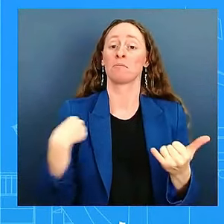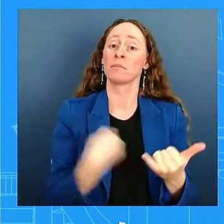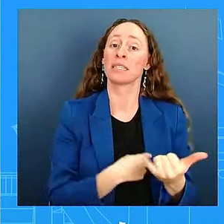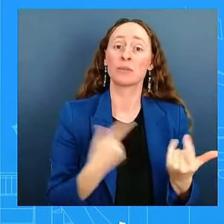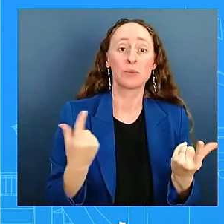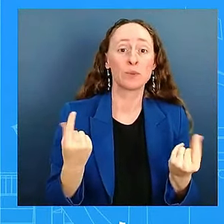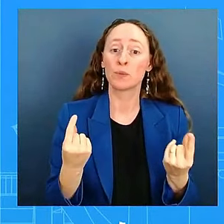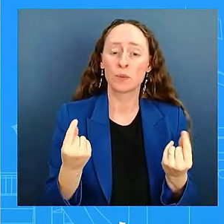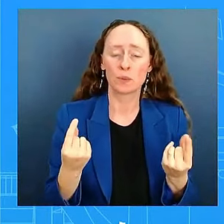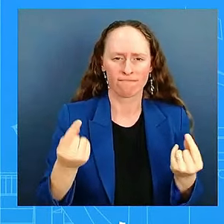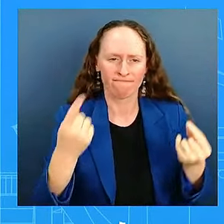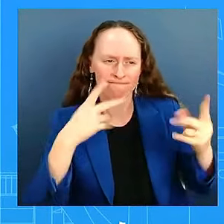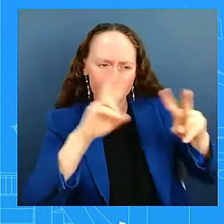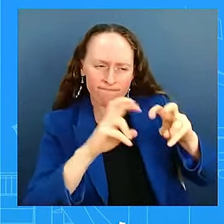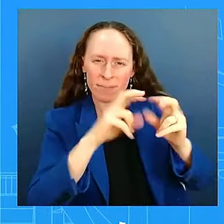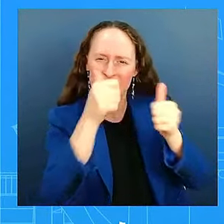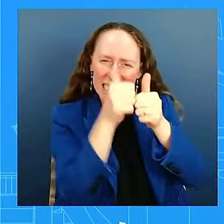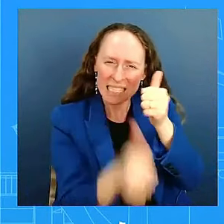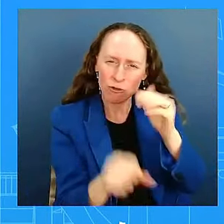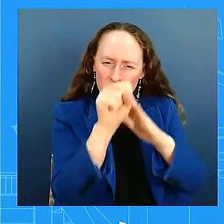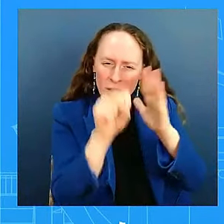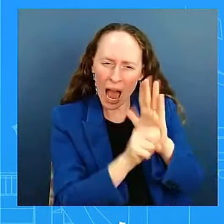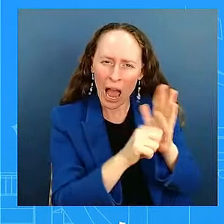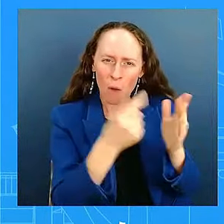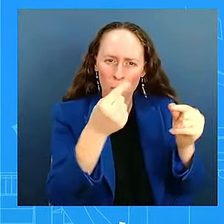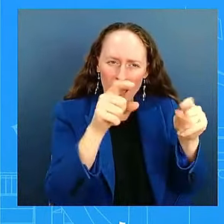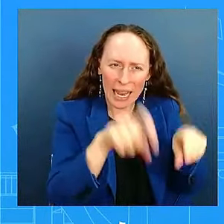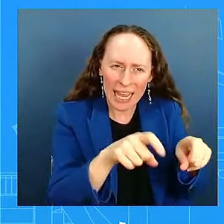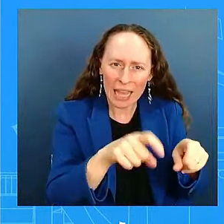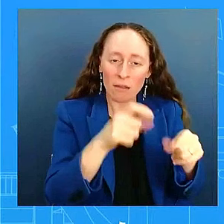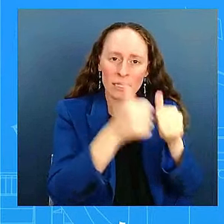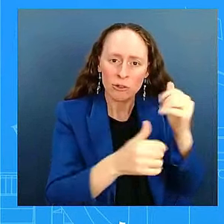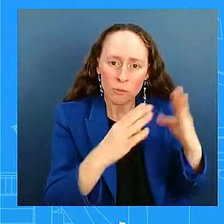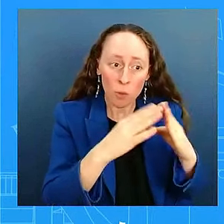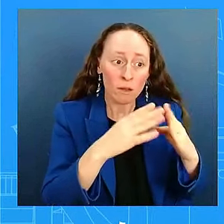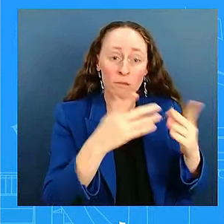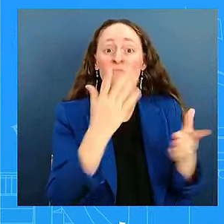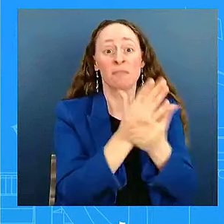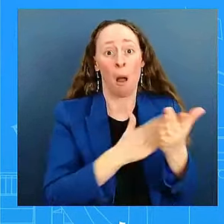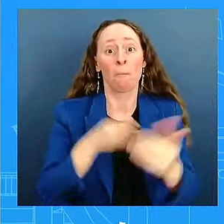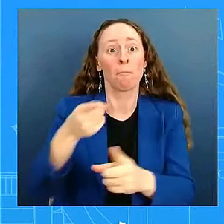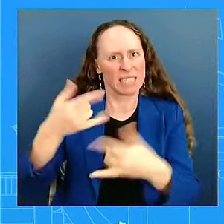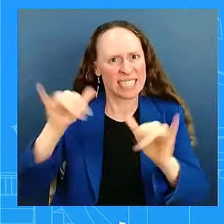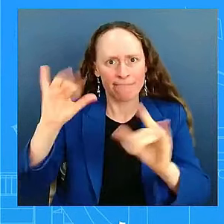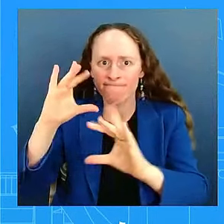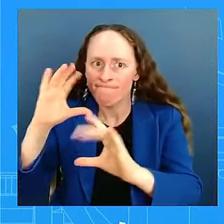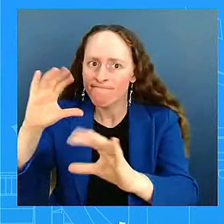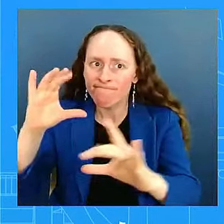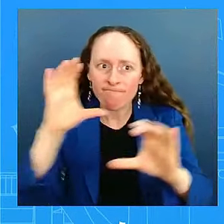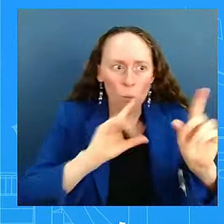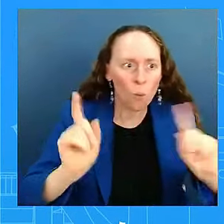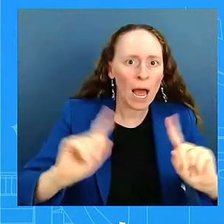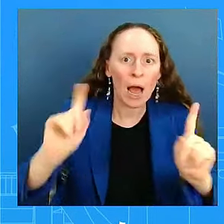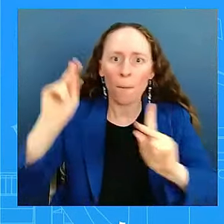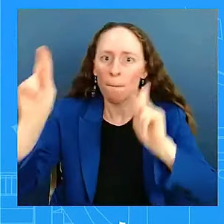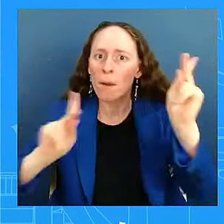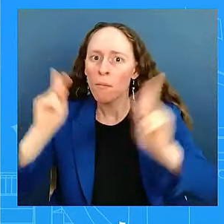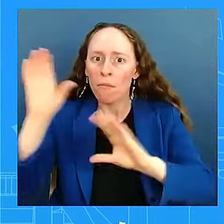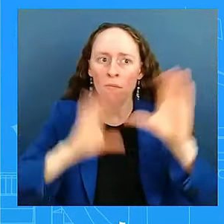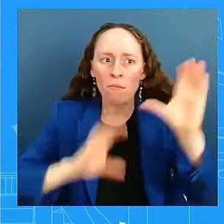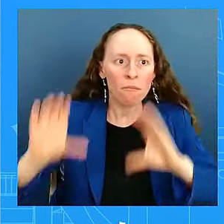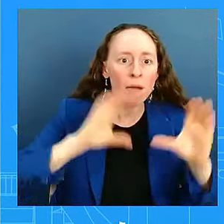In some areas, we are still in search and recovery, search and rescue operations. In others,